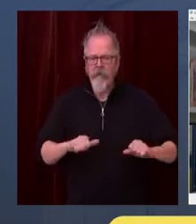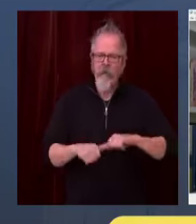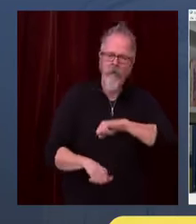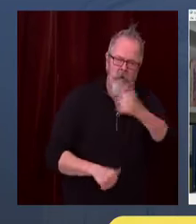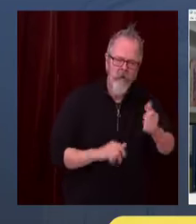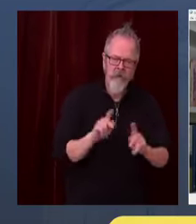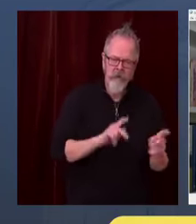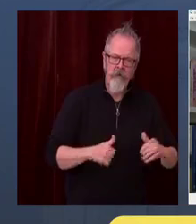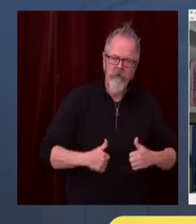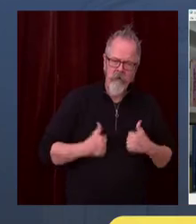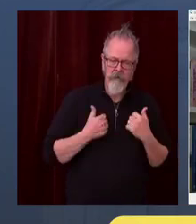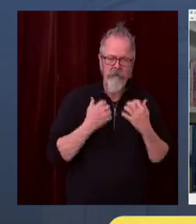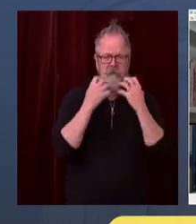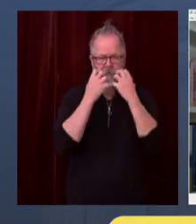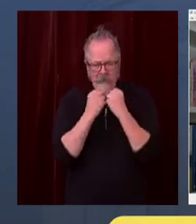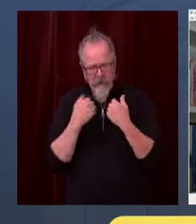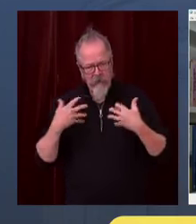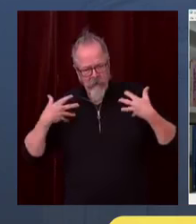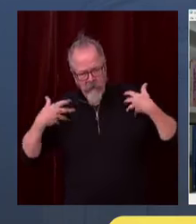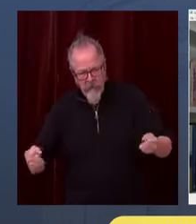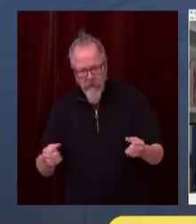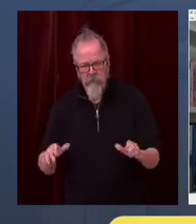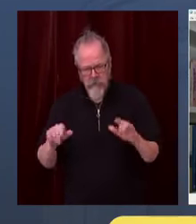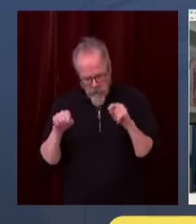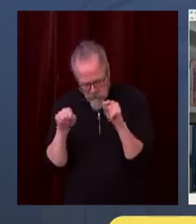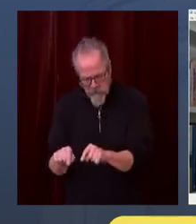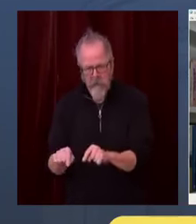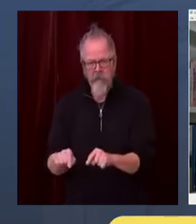and to take care of this place we love.